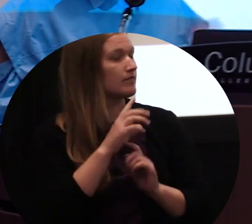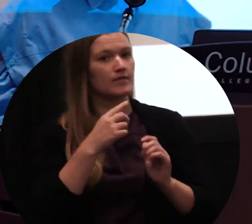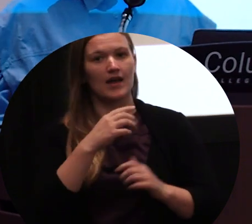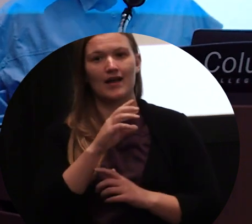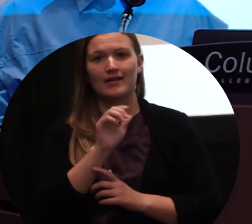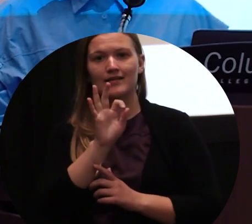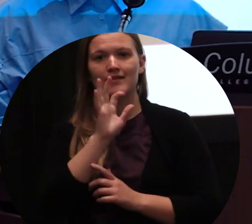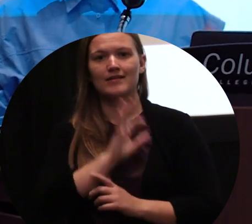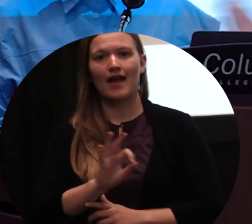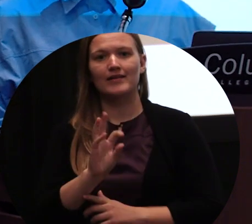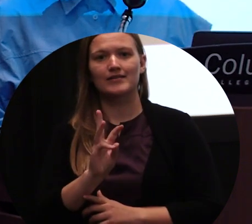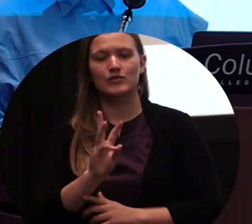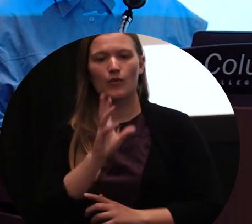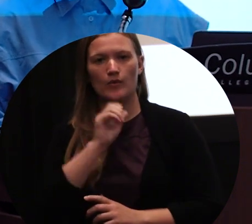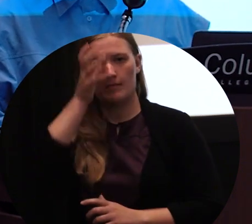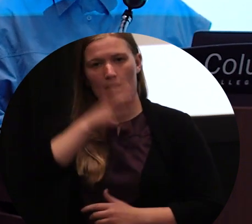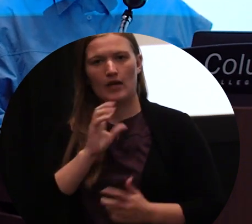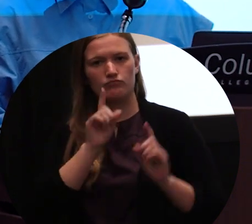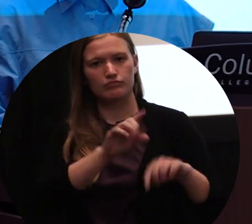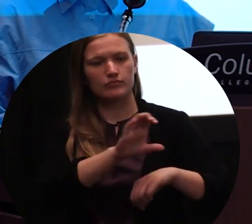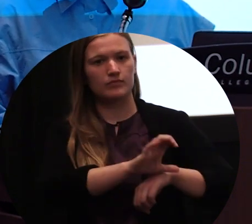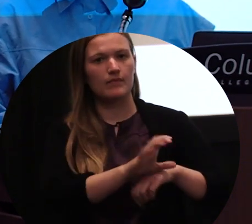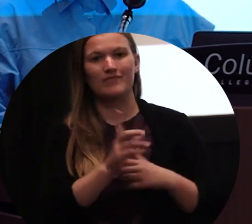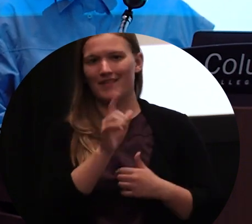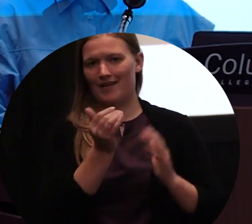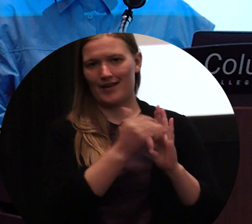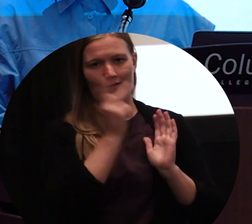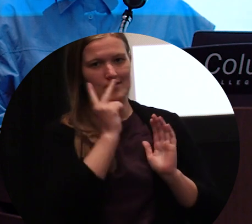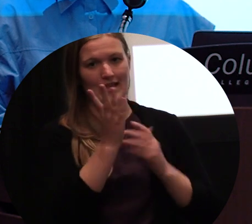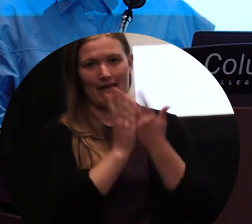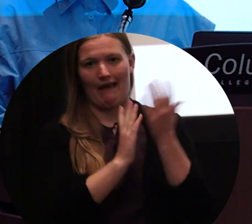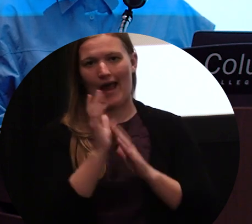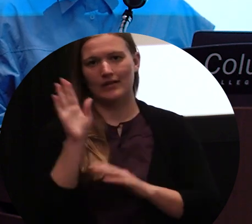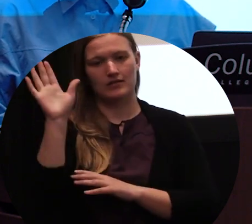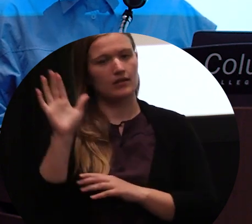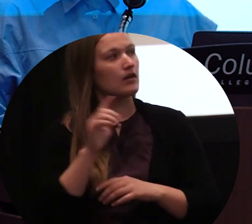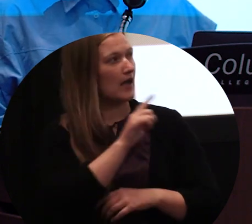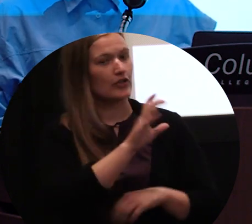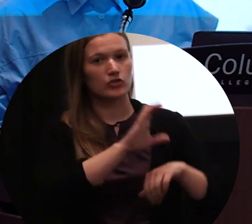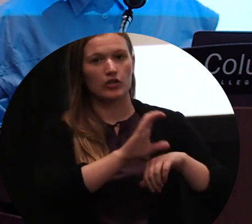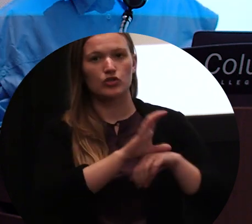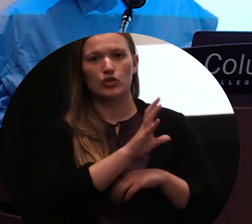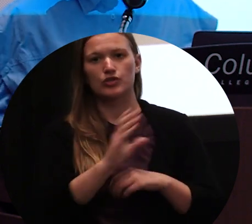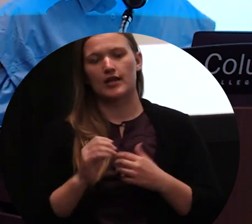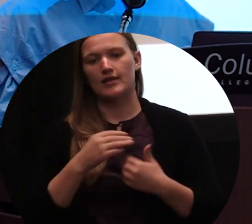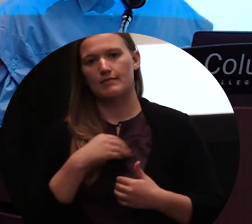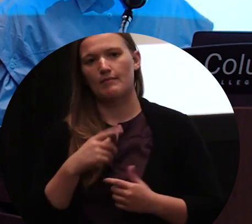And then this is another image once again with the hand gesture. And it says the church and its members in Korea.